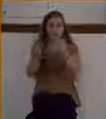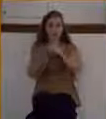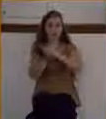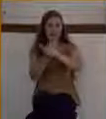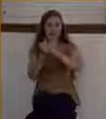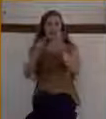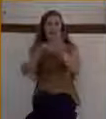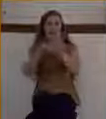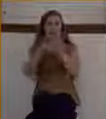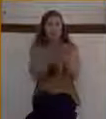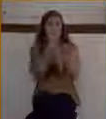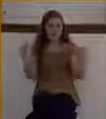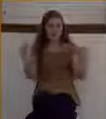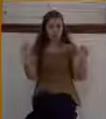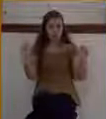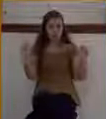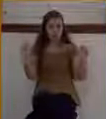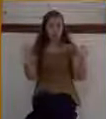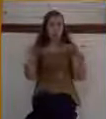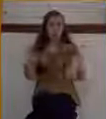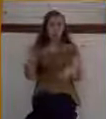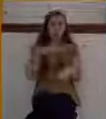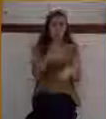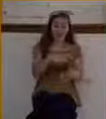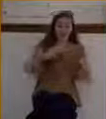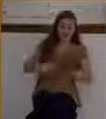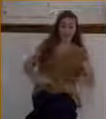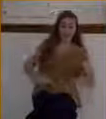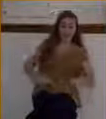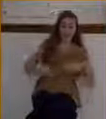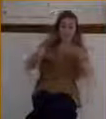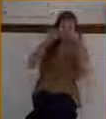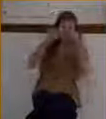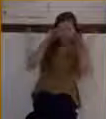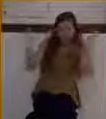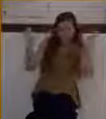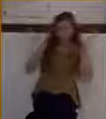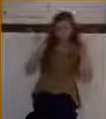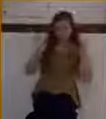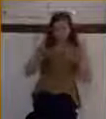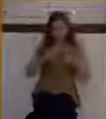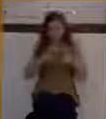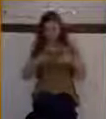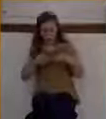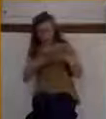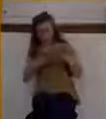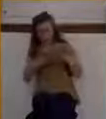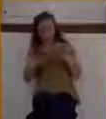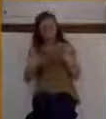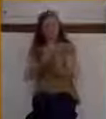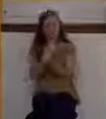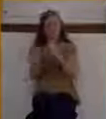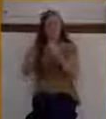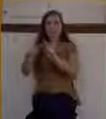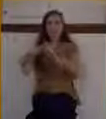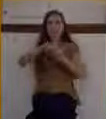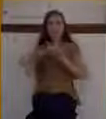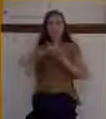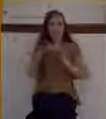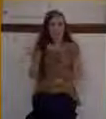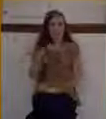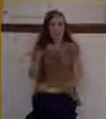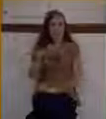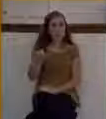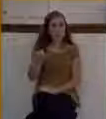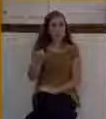receive physical sight, but he was saved. His faith had made him saved on a deeper level. His faith saved him